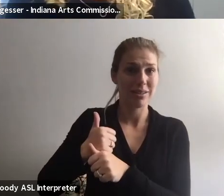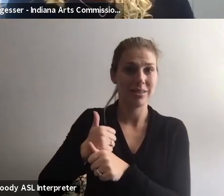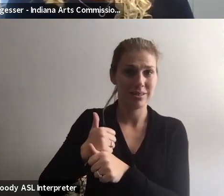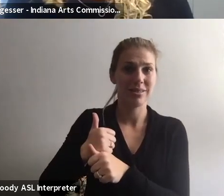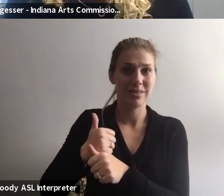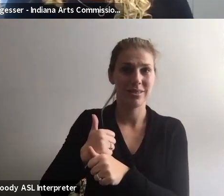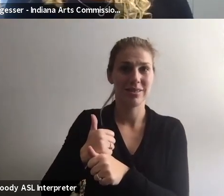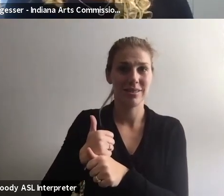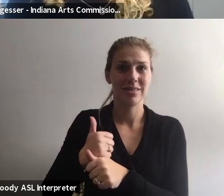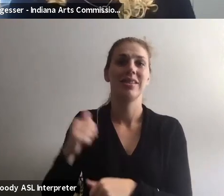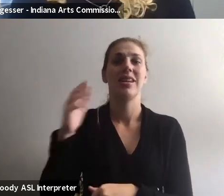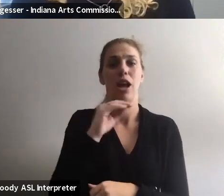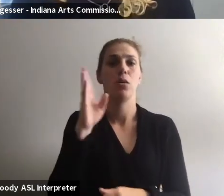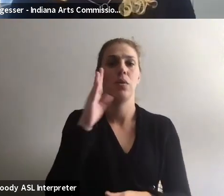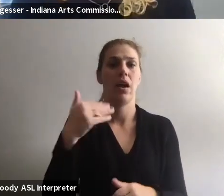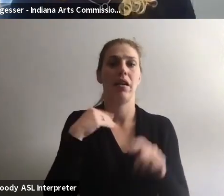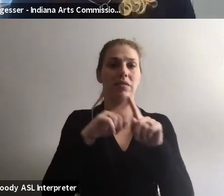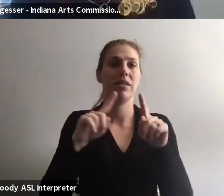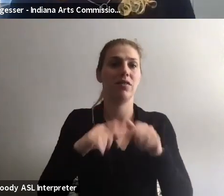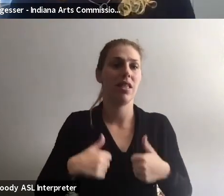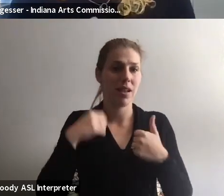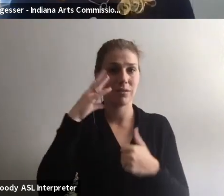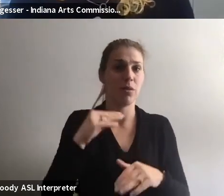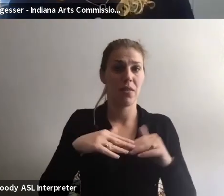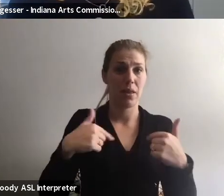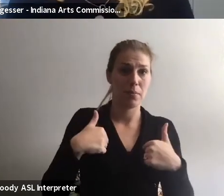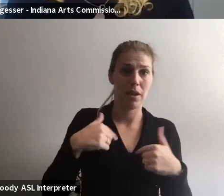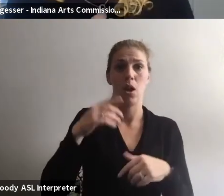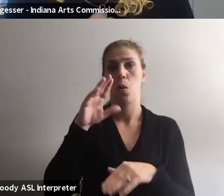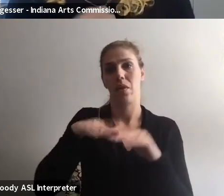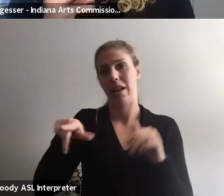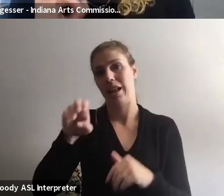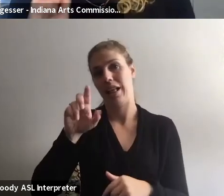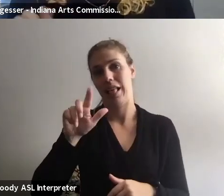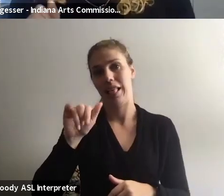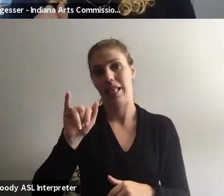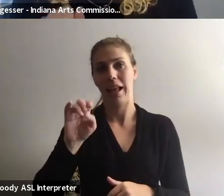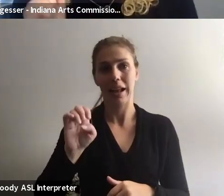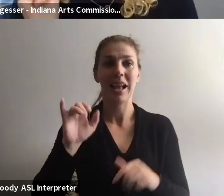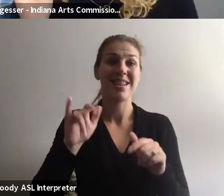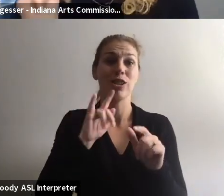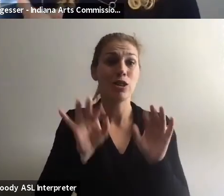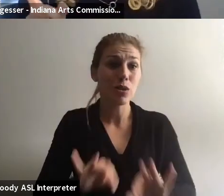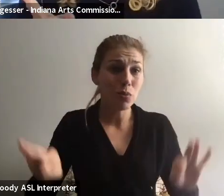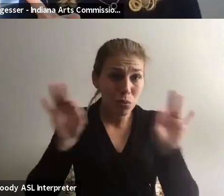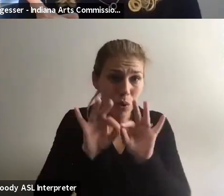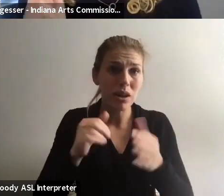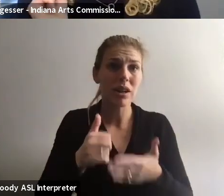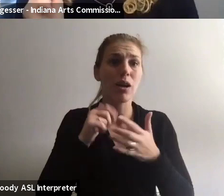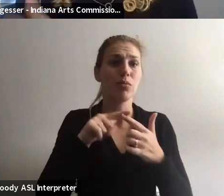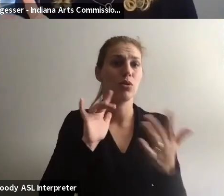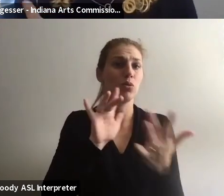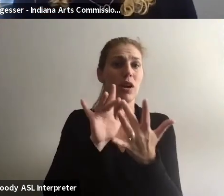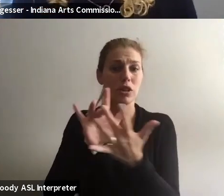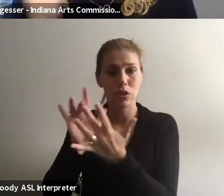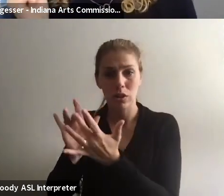or alumna, and will have different life experience than me or Elaine. That's very important. That person helps with outreach. They